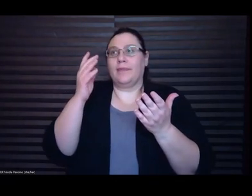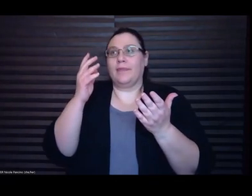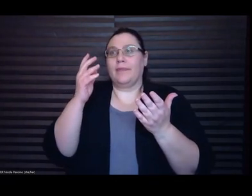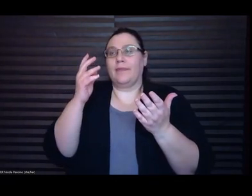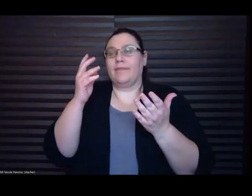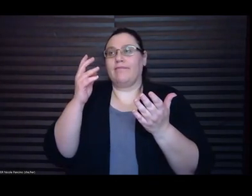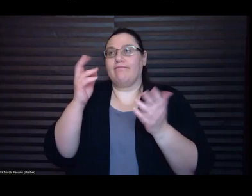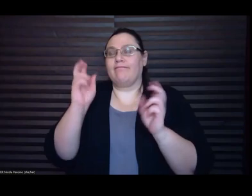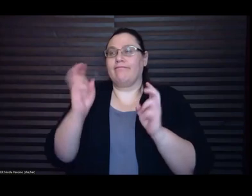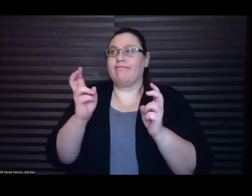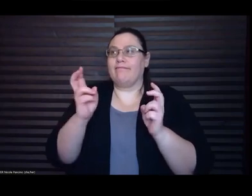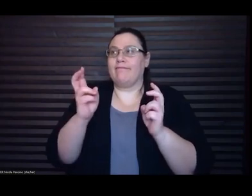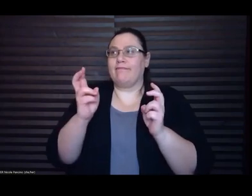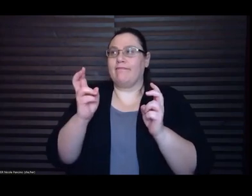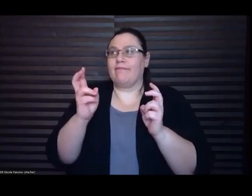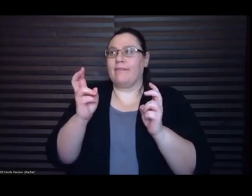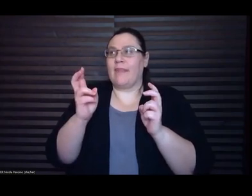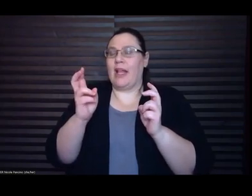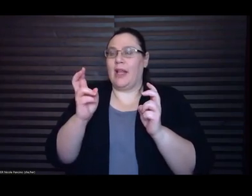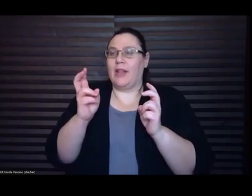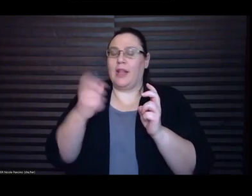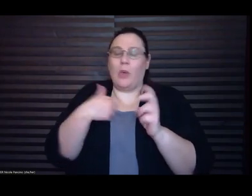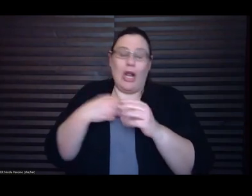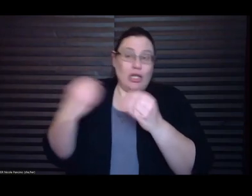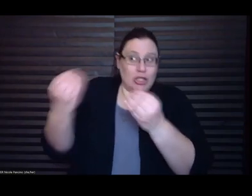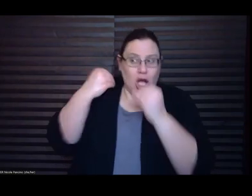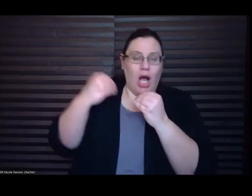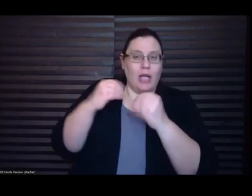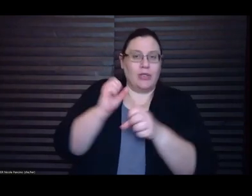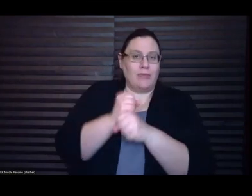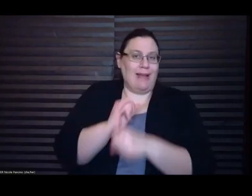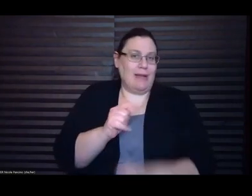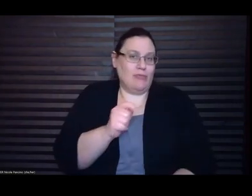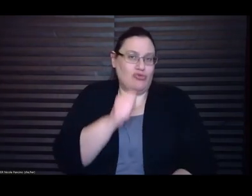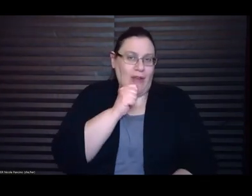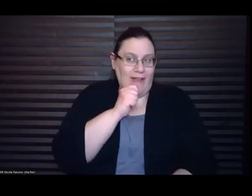I wanted those to be public, you know, I wanted those to, that to take up space